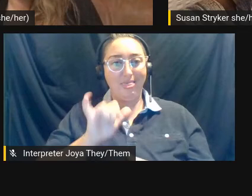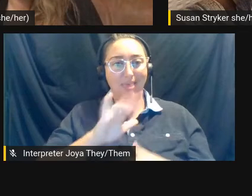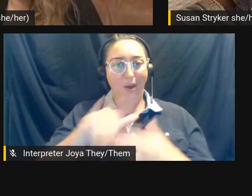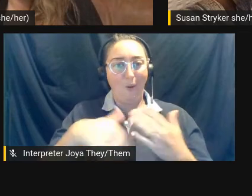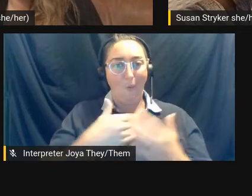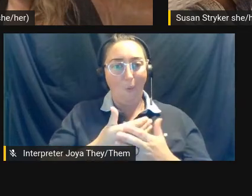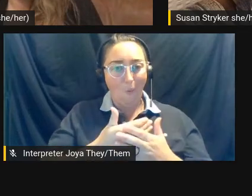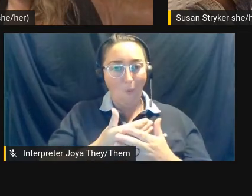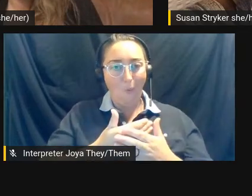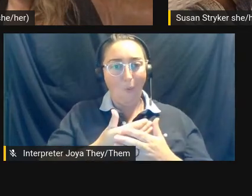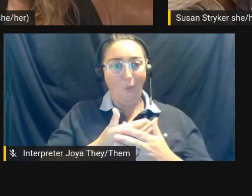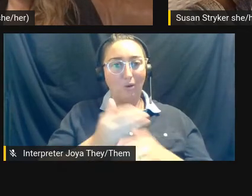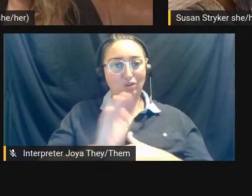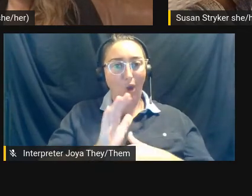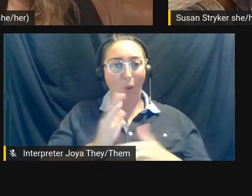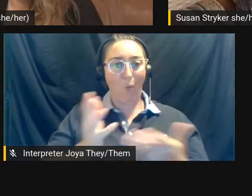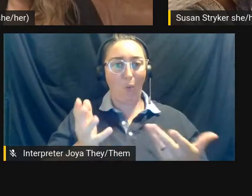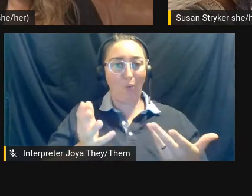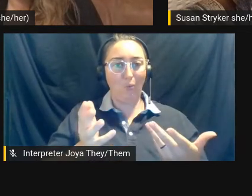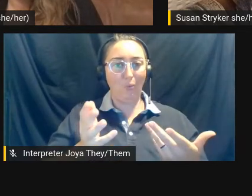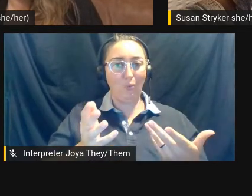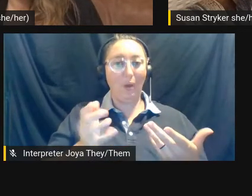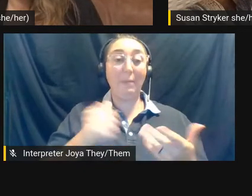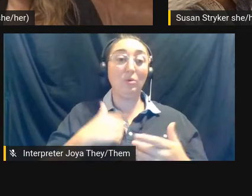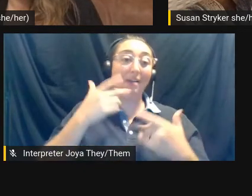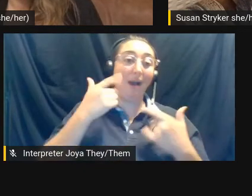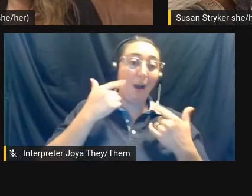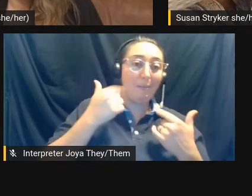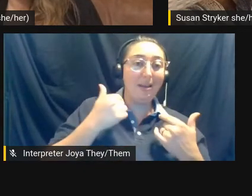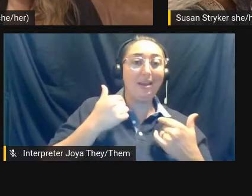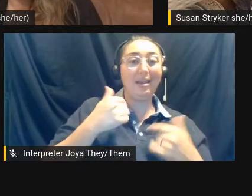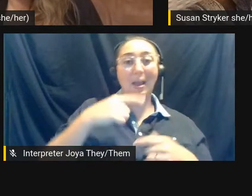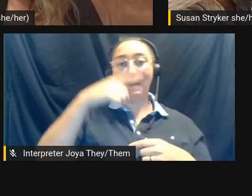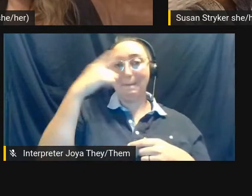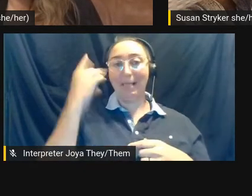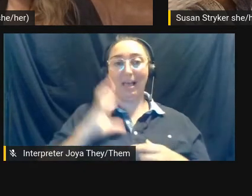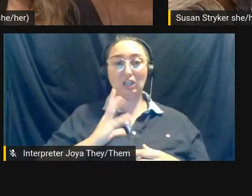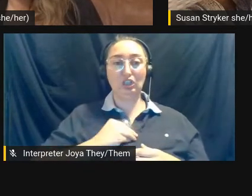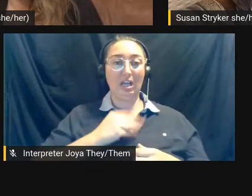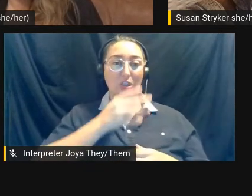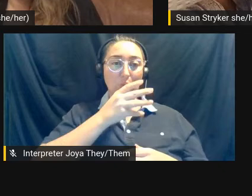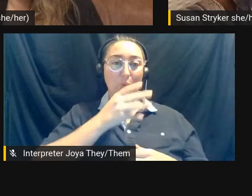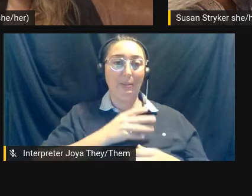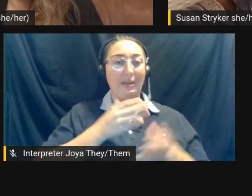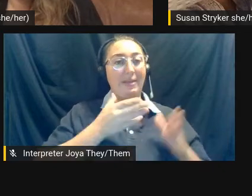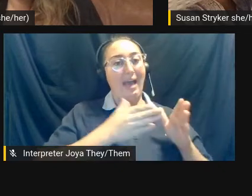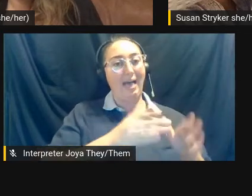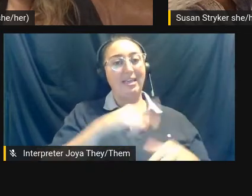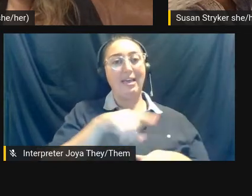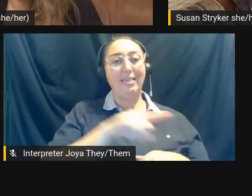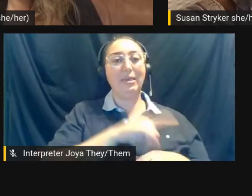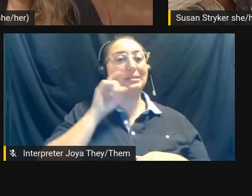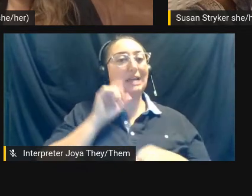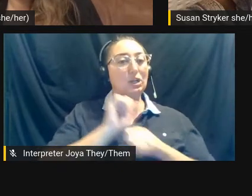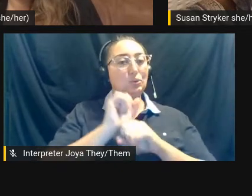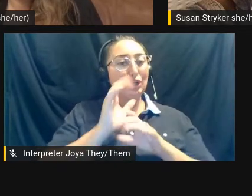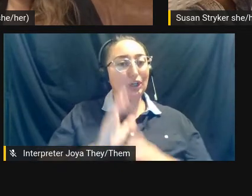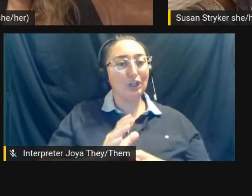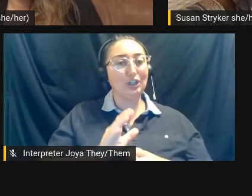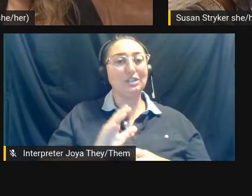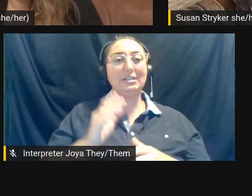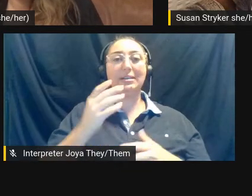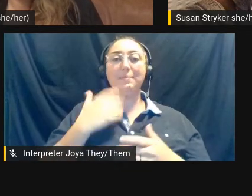Like, even though there was like comedy and there were black trans women in the alley as sex workers, even when Carrie